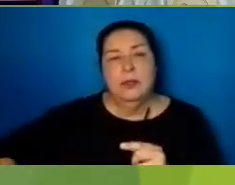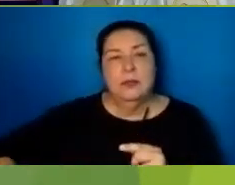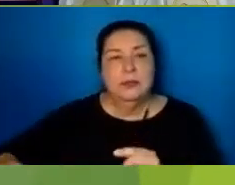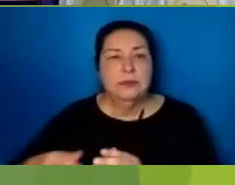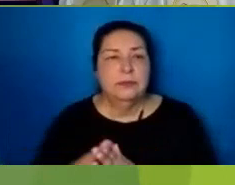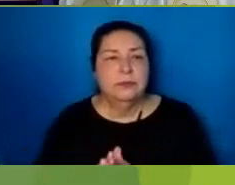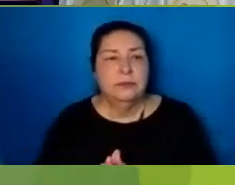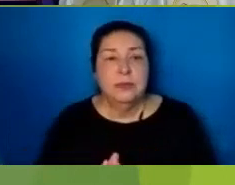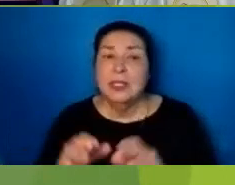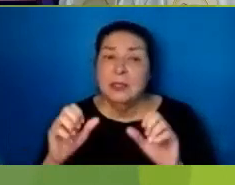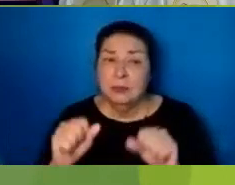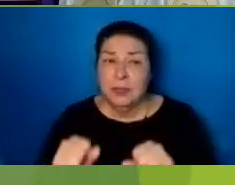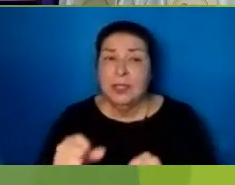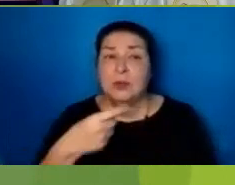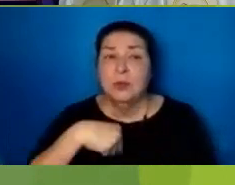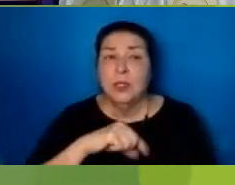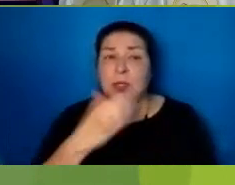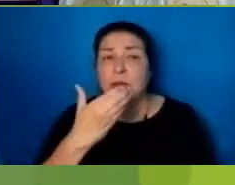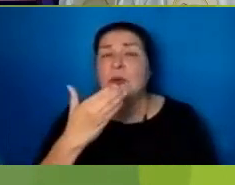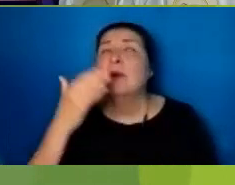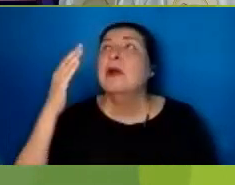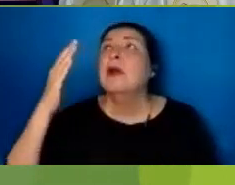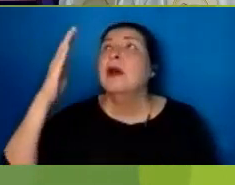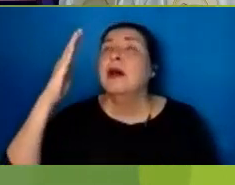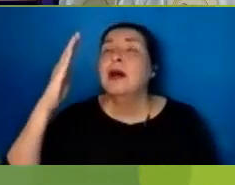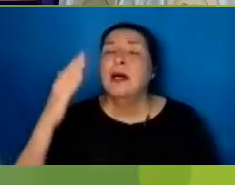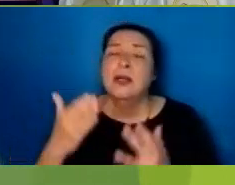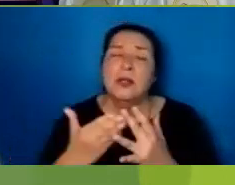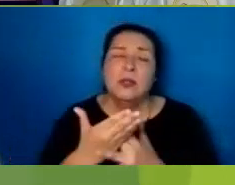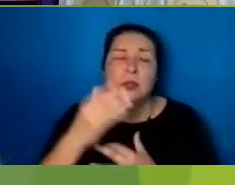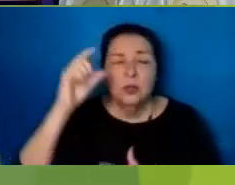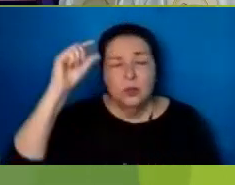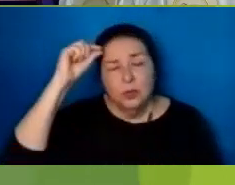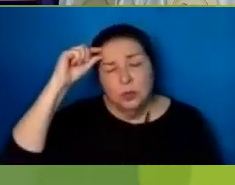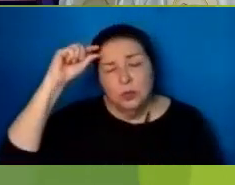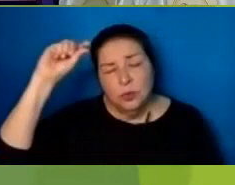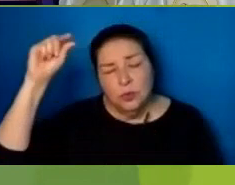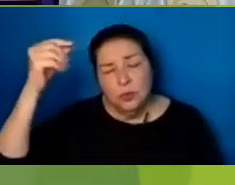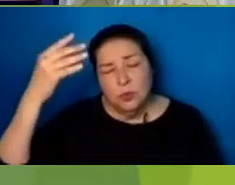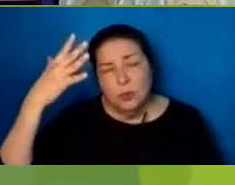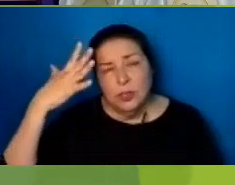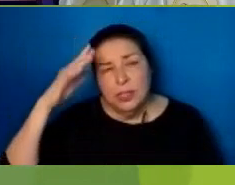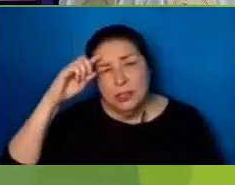May the O God By grace be